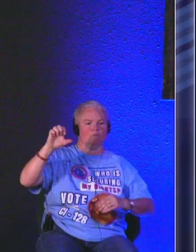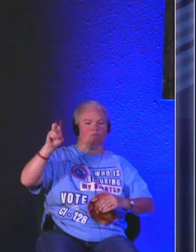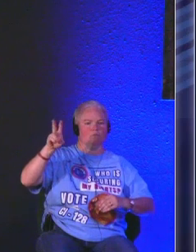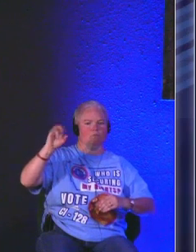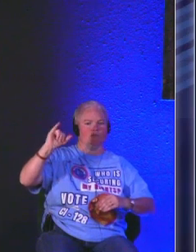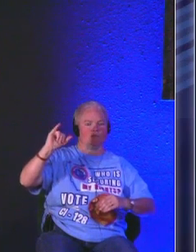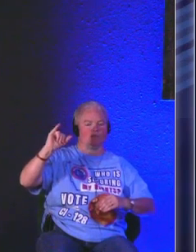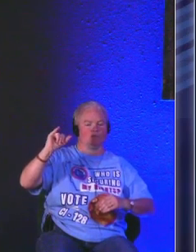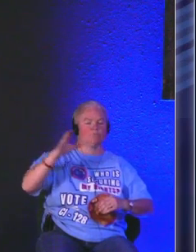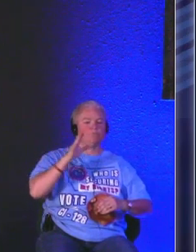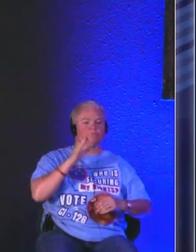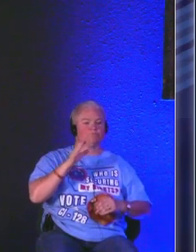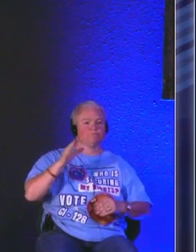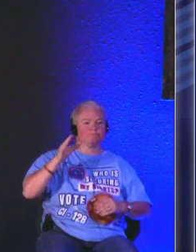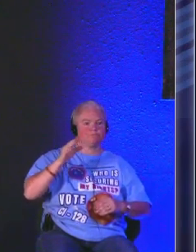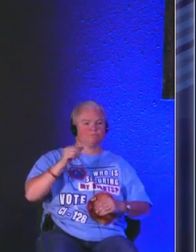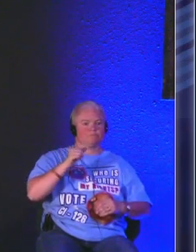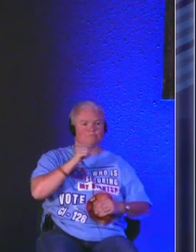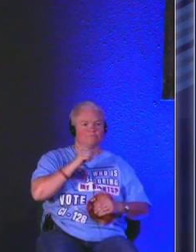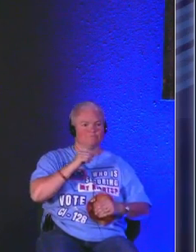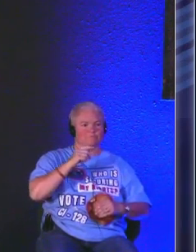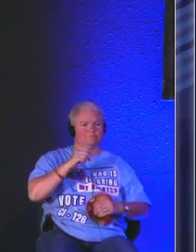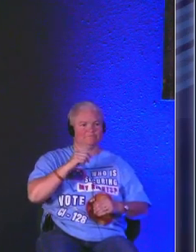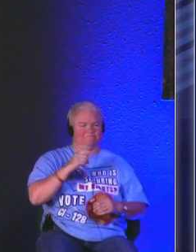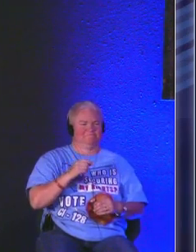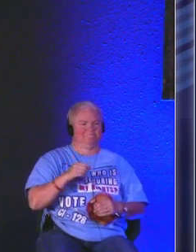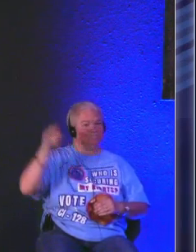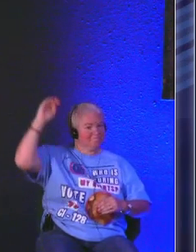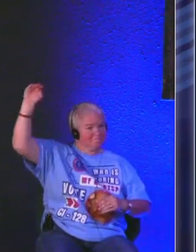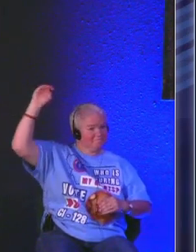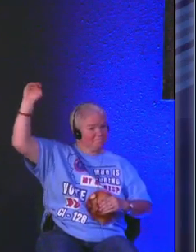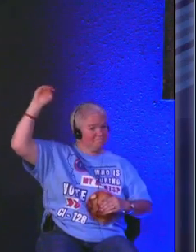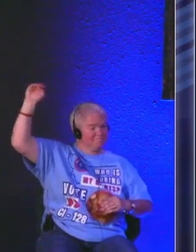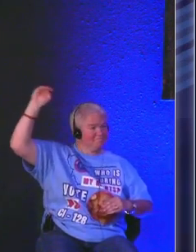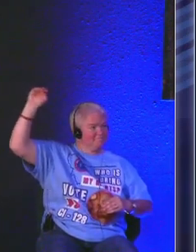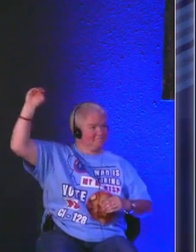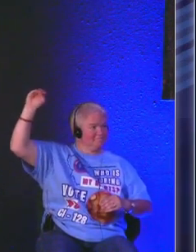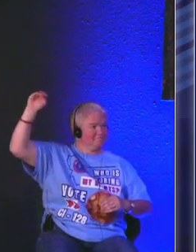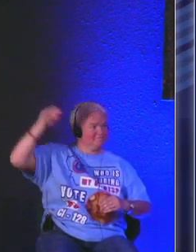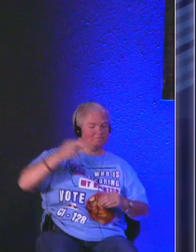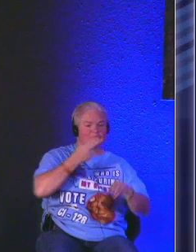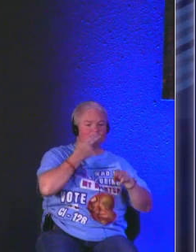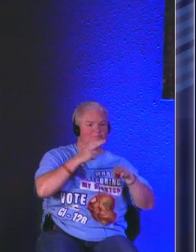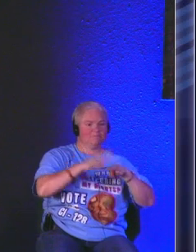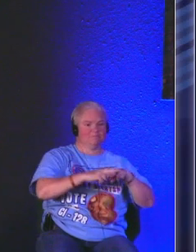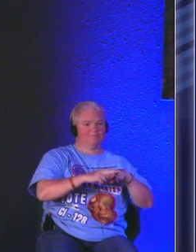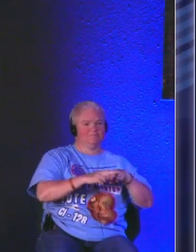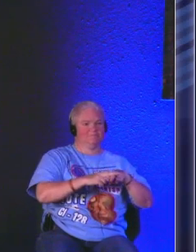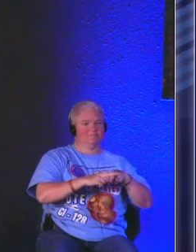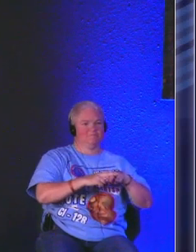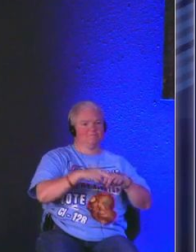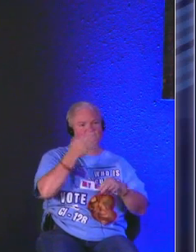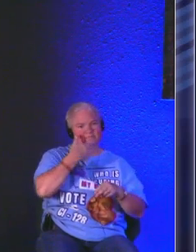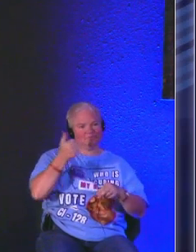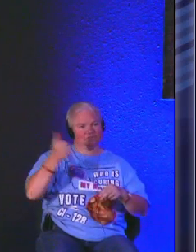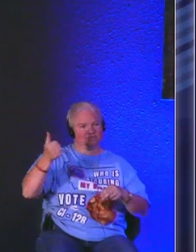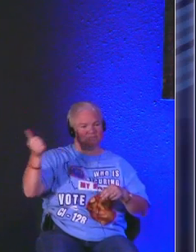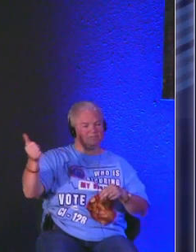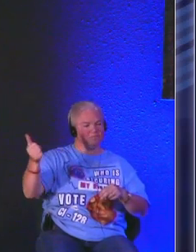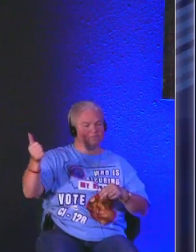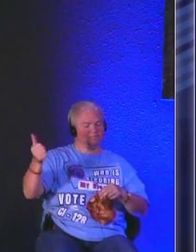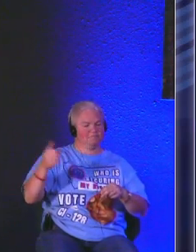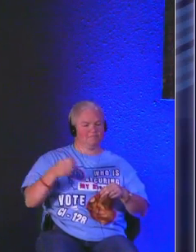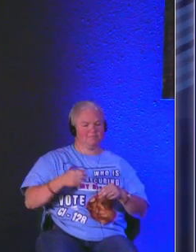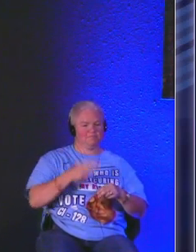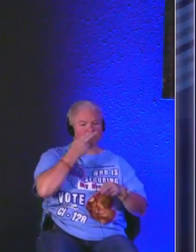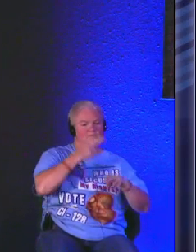levi are the adults downstairs so it's gonna be a fun this is gonna be the best this is